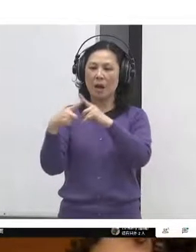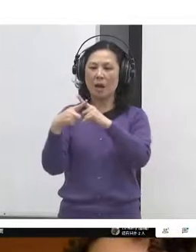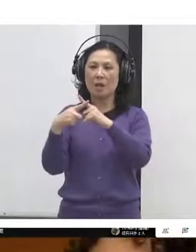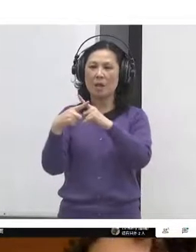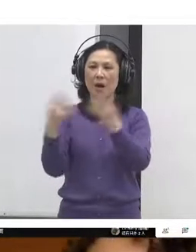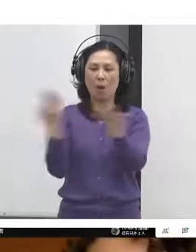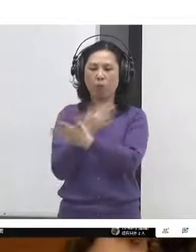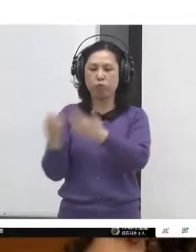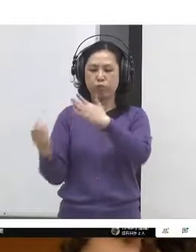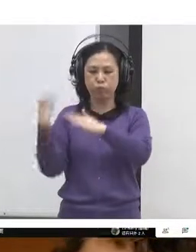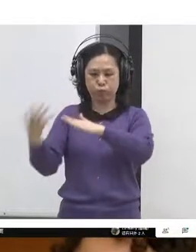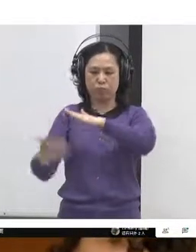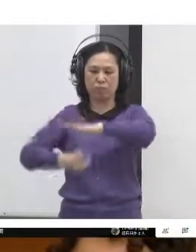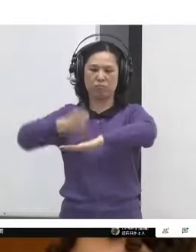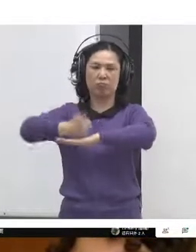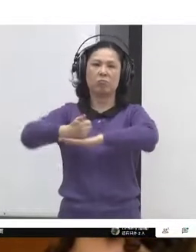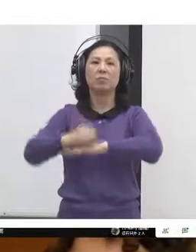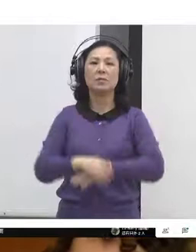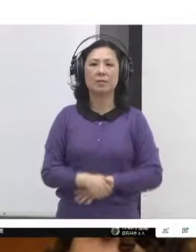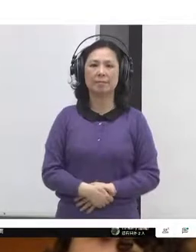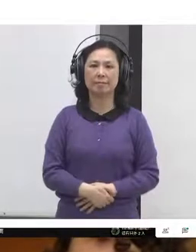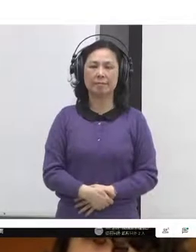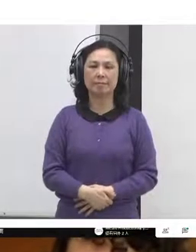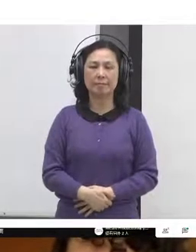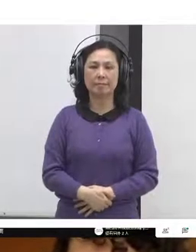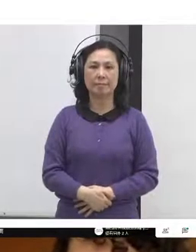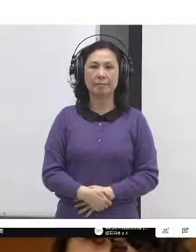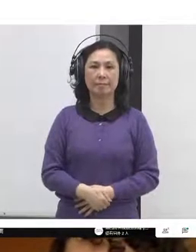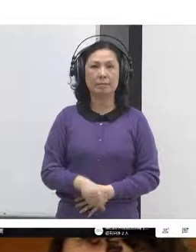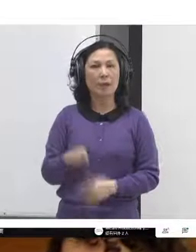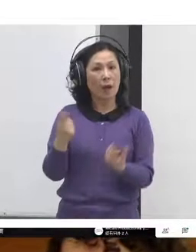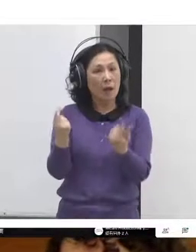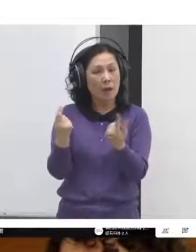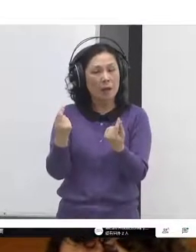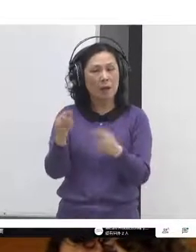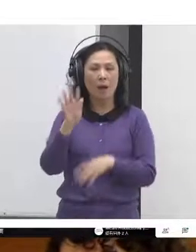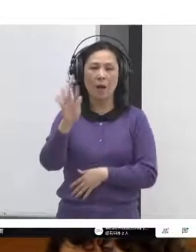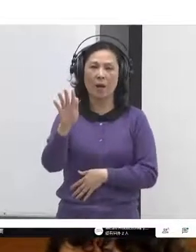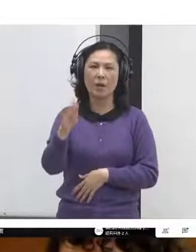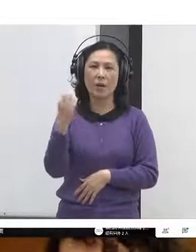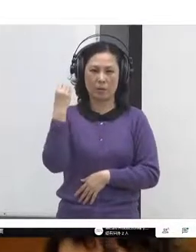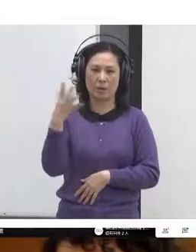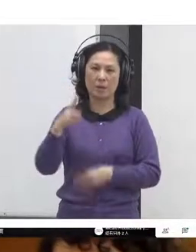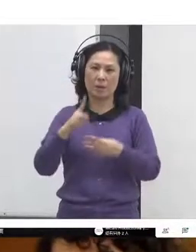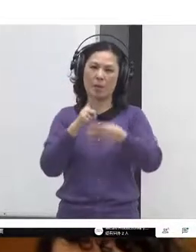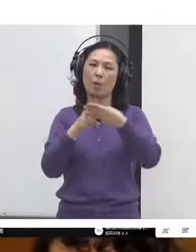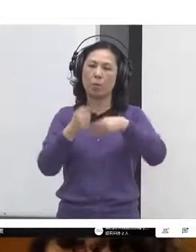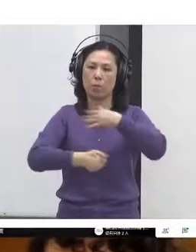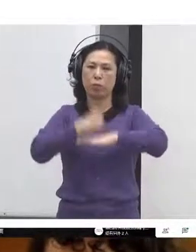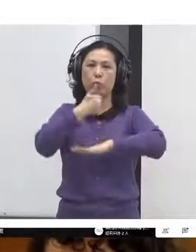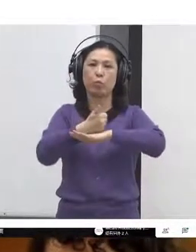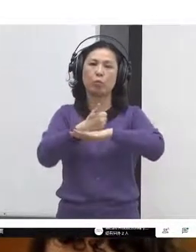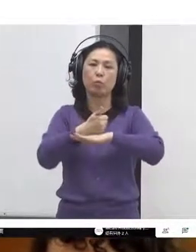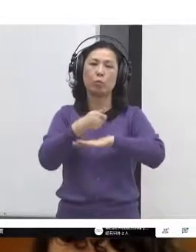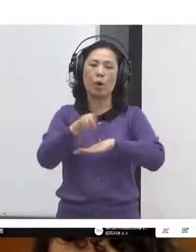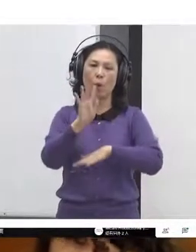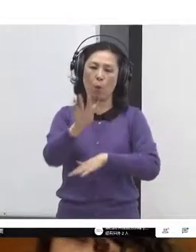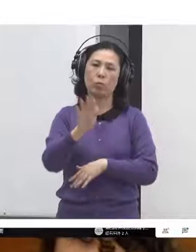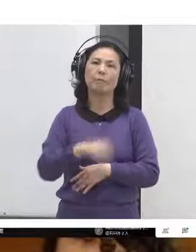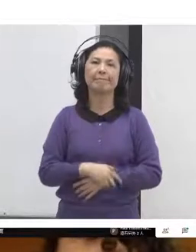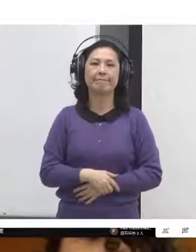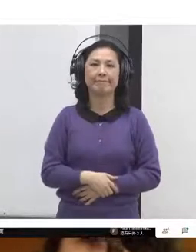will get new presidents. And I just want to point out one campaign, the Maya for Mayor campaign,